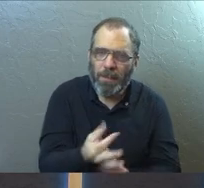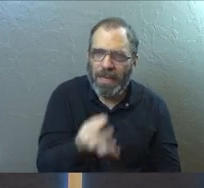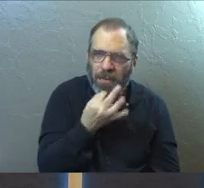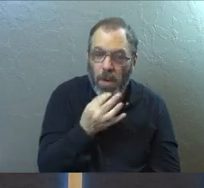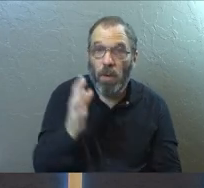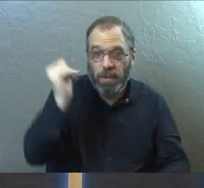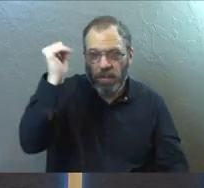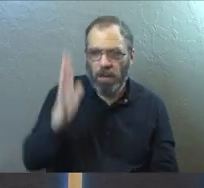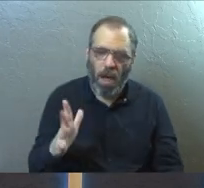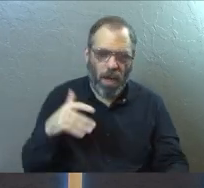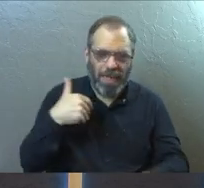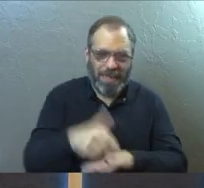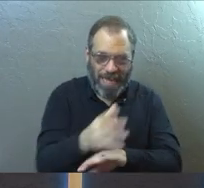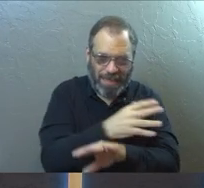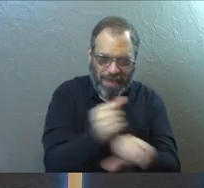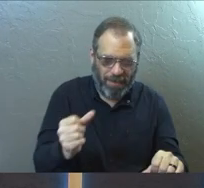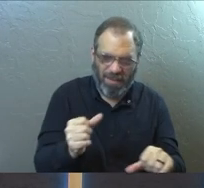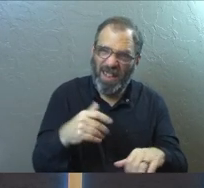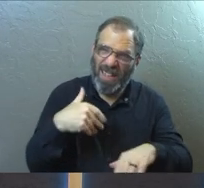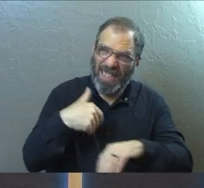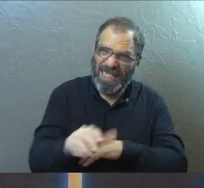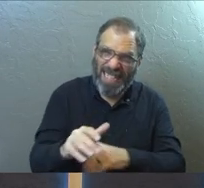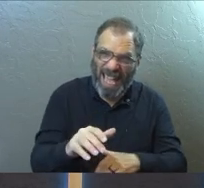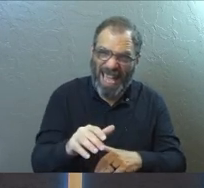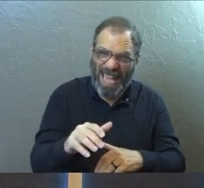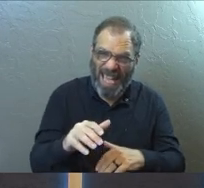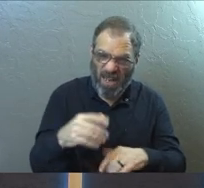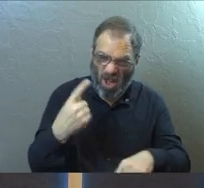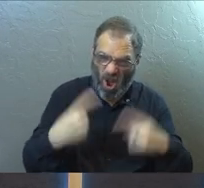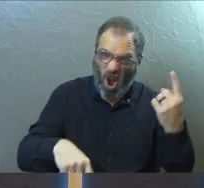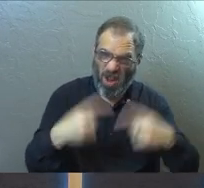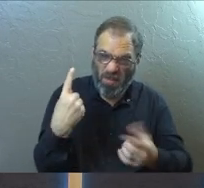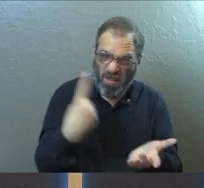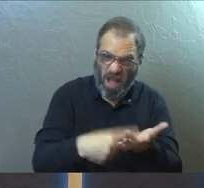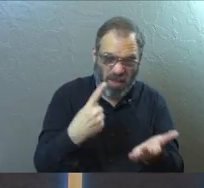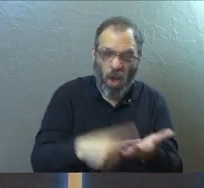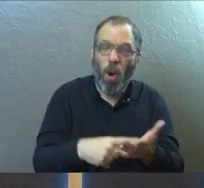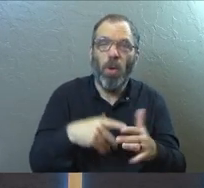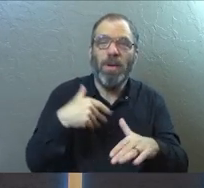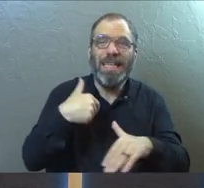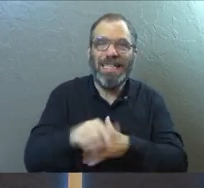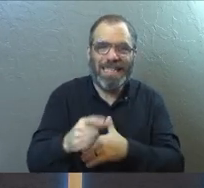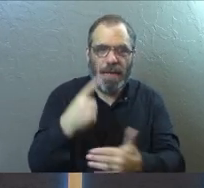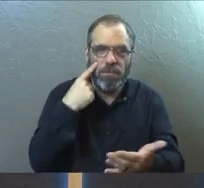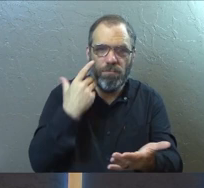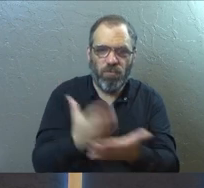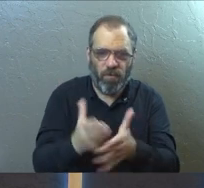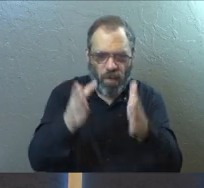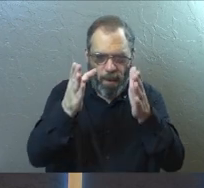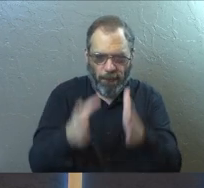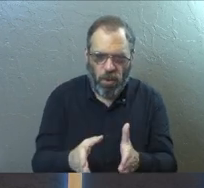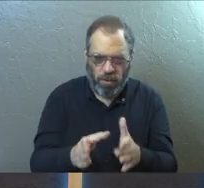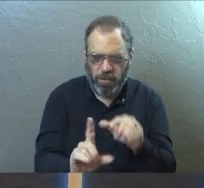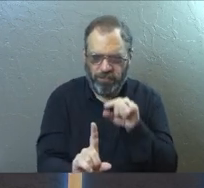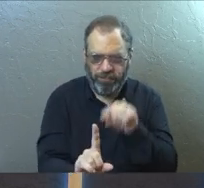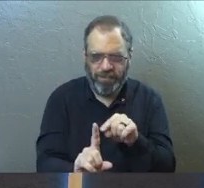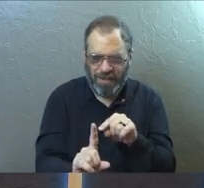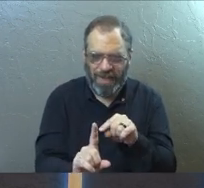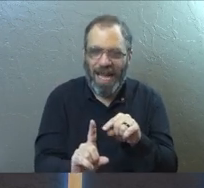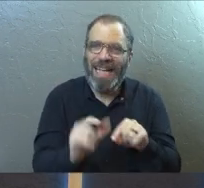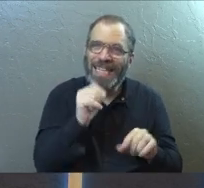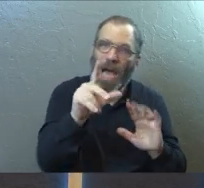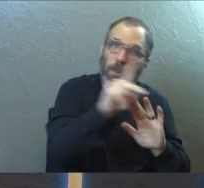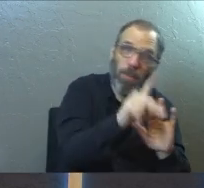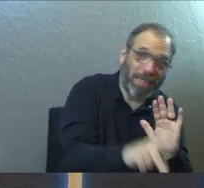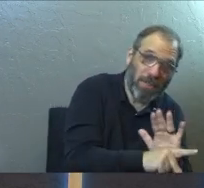When God decided to send salvation, he didn't send an airtight argument. He sent an airtight person. He didn't send an abstract